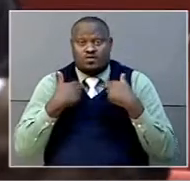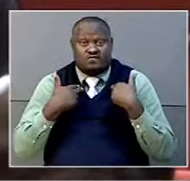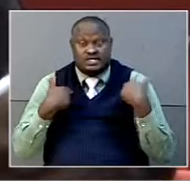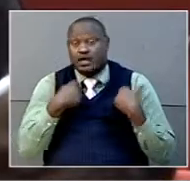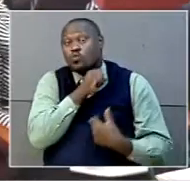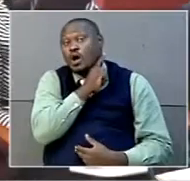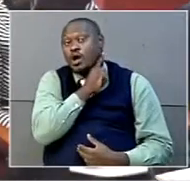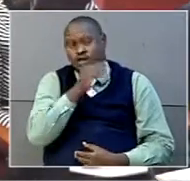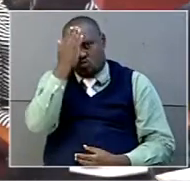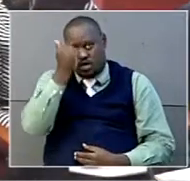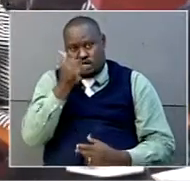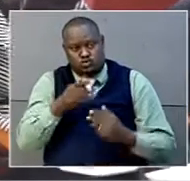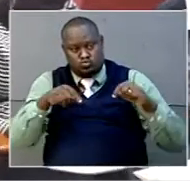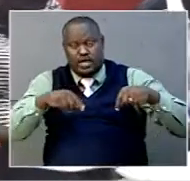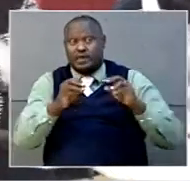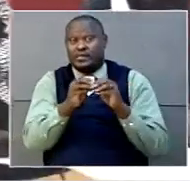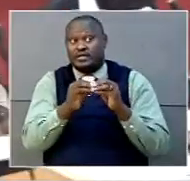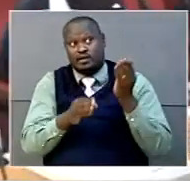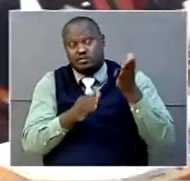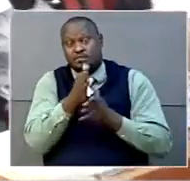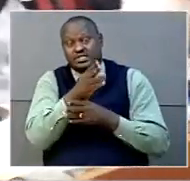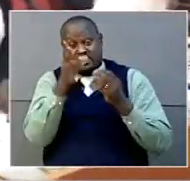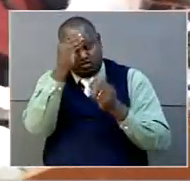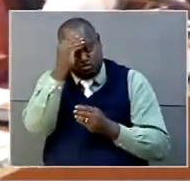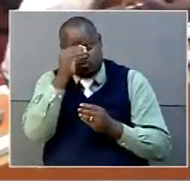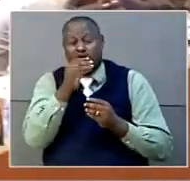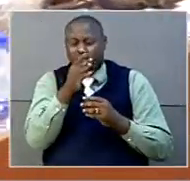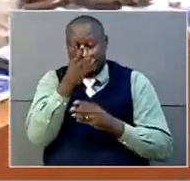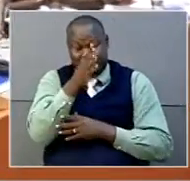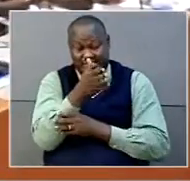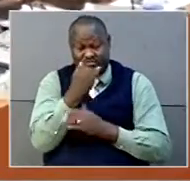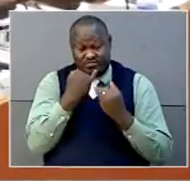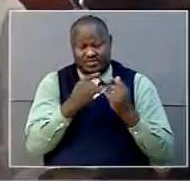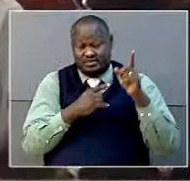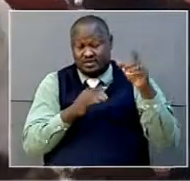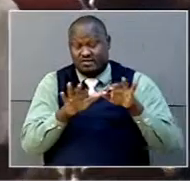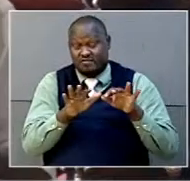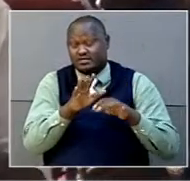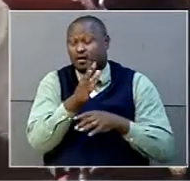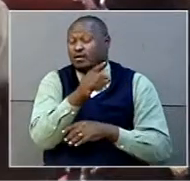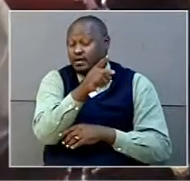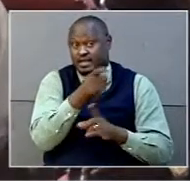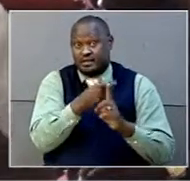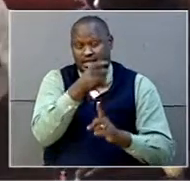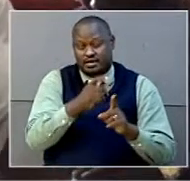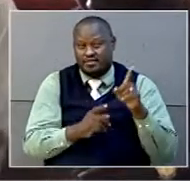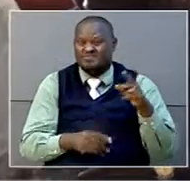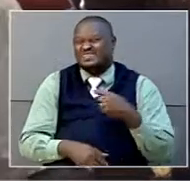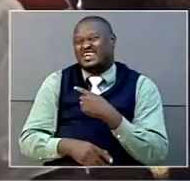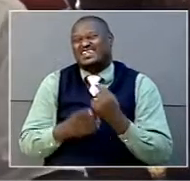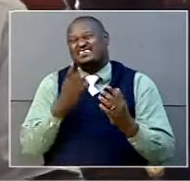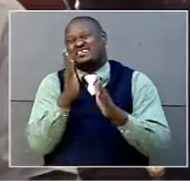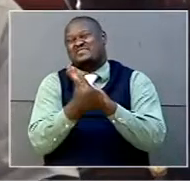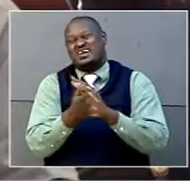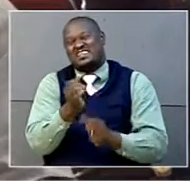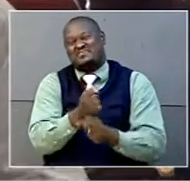concerns while meeting the officials from the ministry at Office of the Prime Minister in Kampala. These things remain in figures. They just remain in